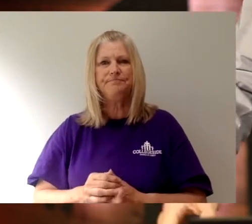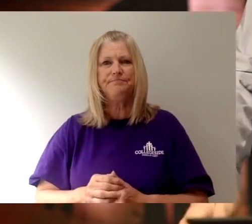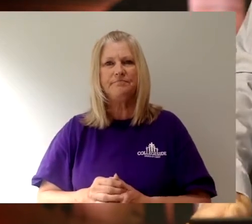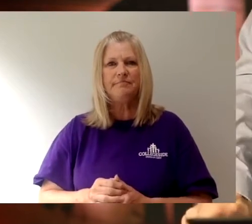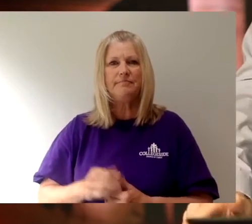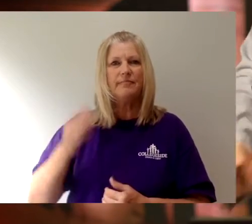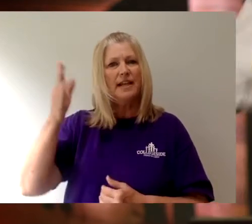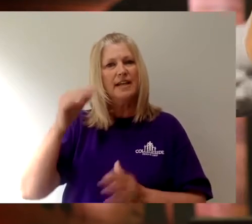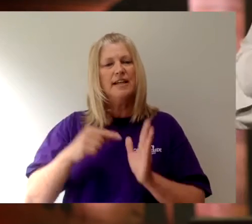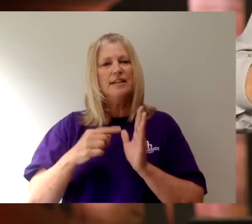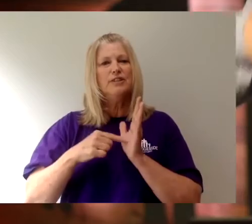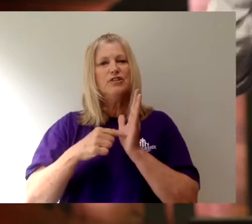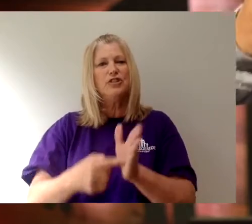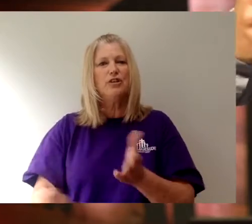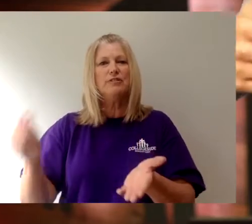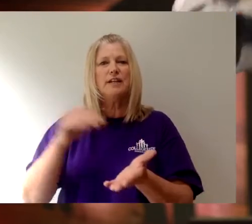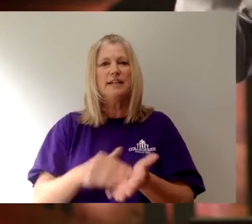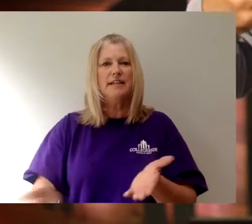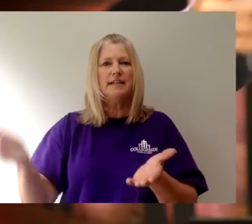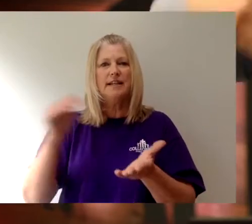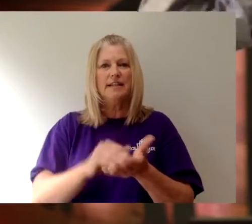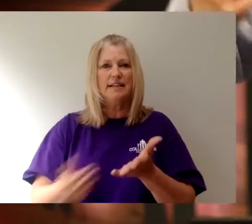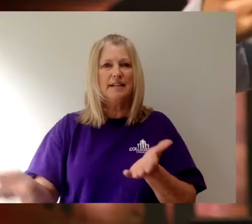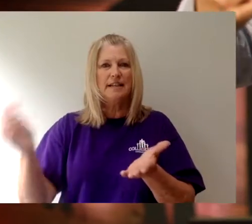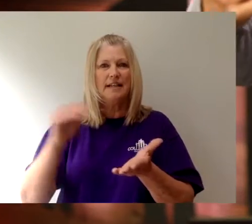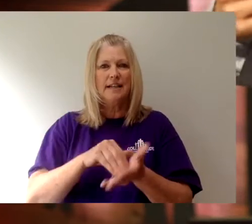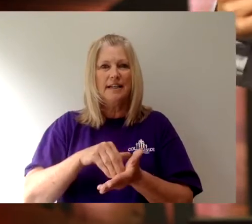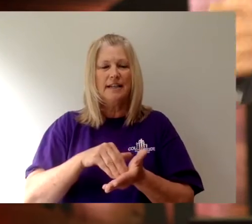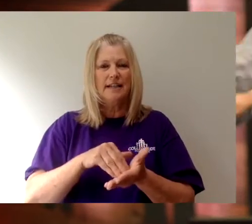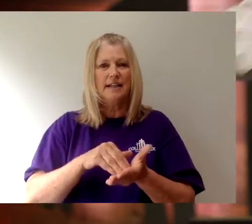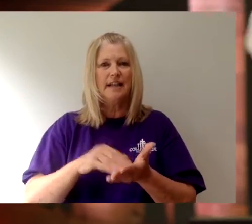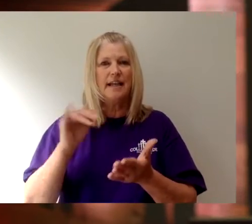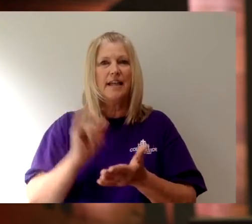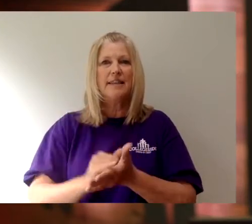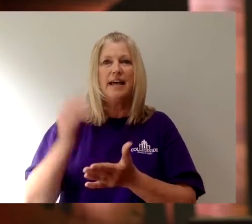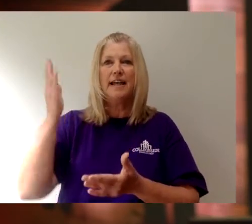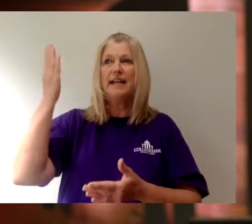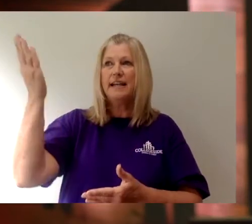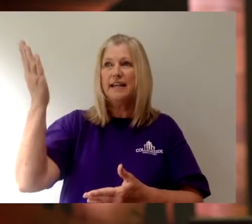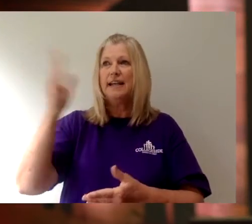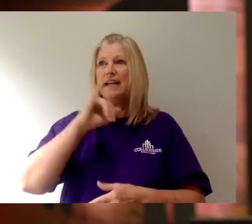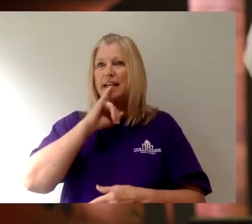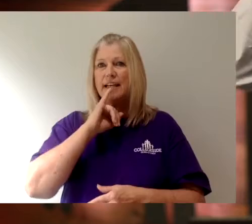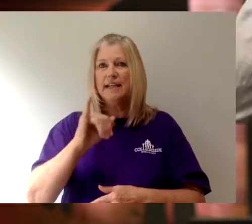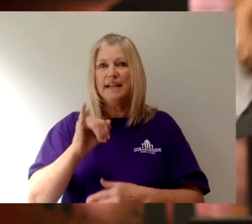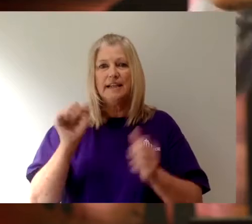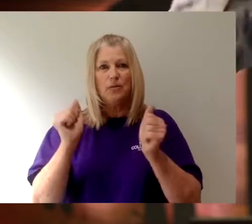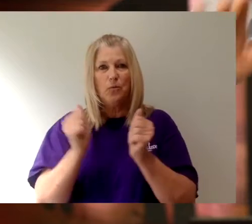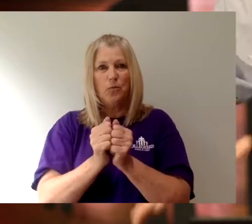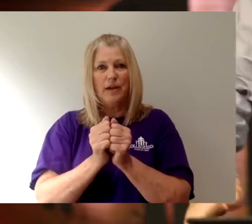He demonstrates over and over and over and over again that he is